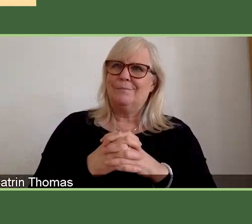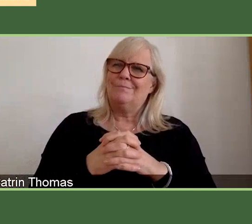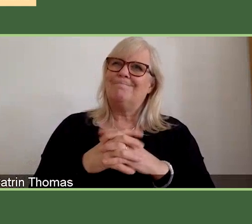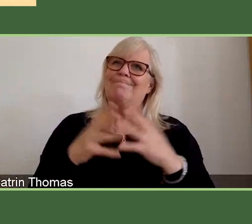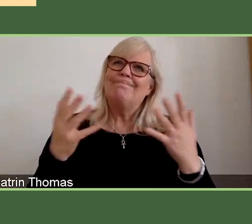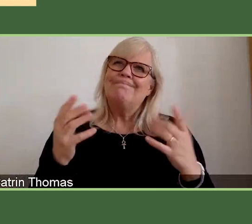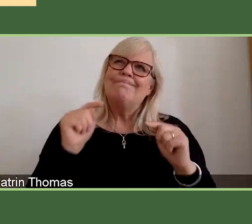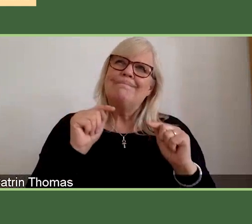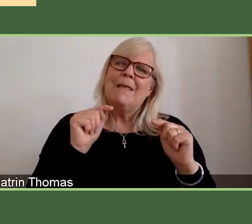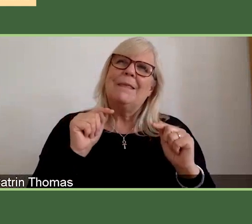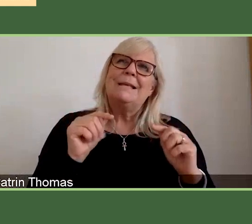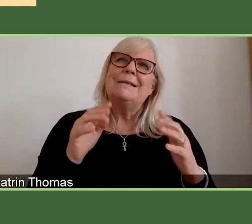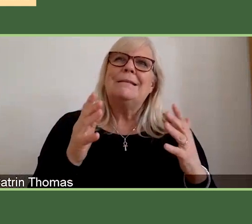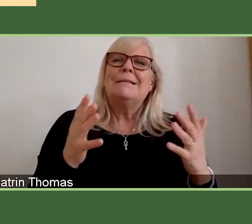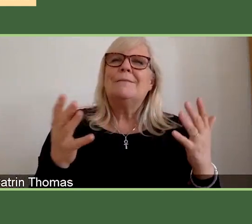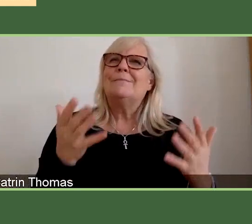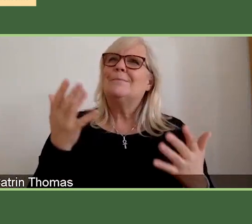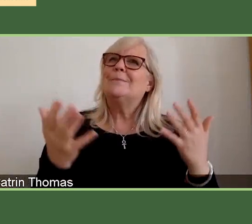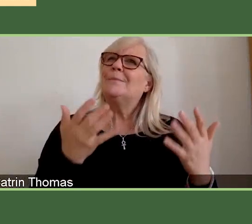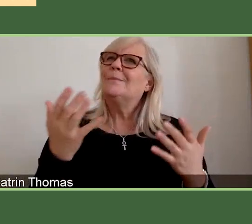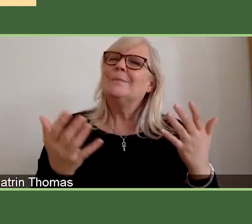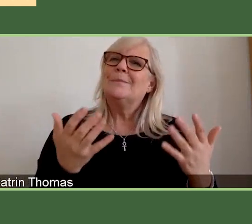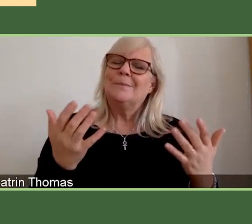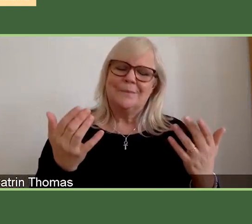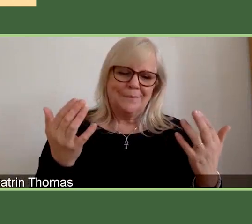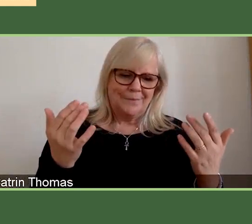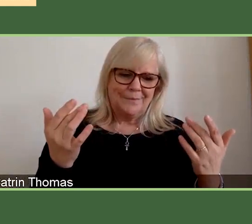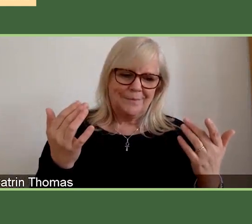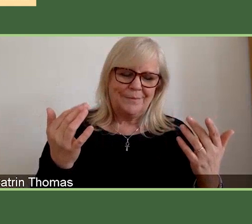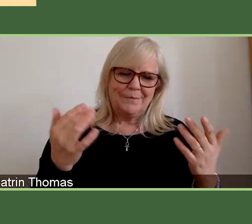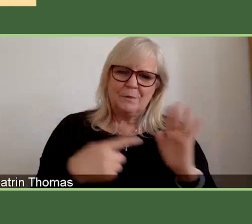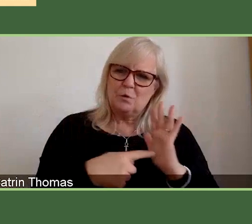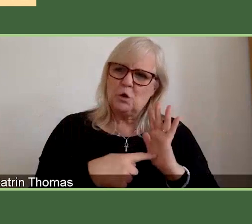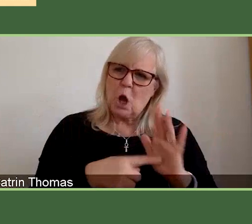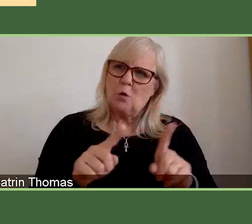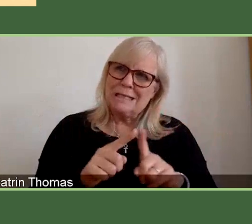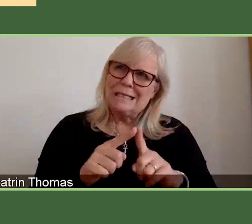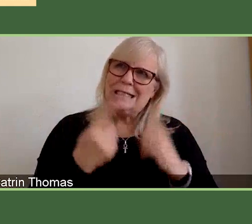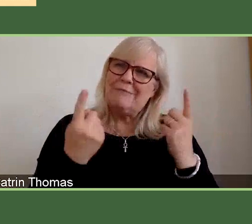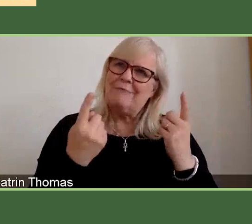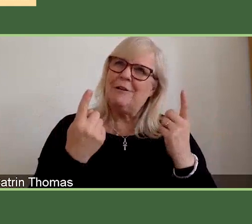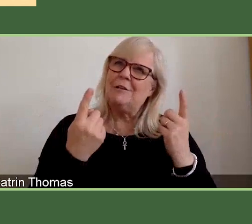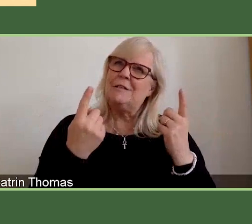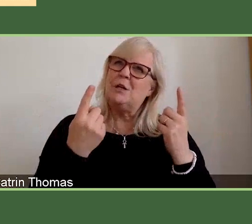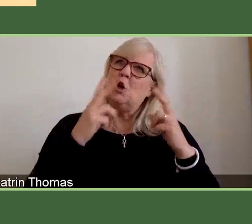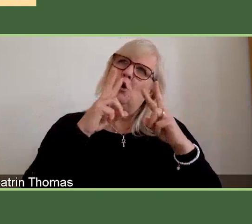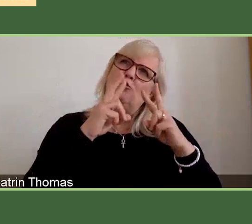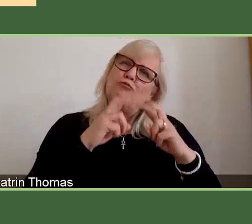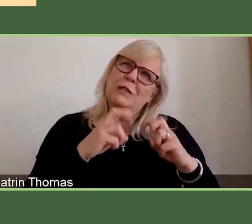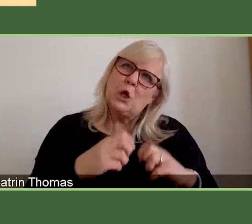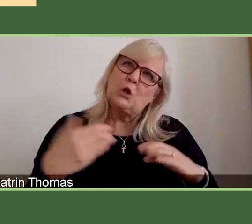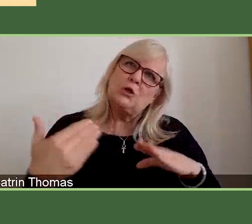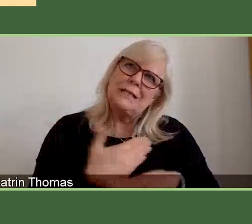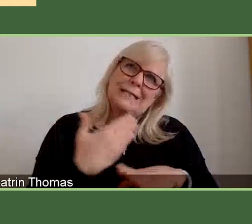of the different shape of the research endeavour in the humanities and social sciences